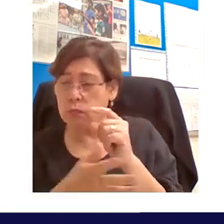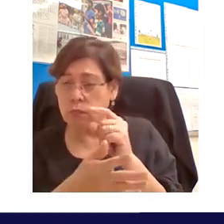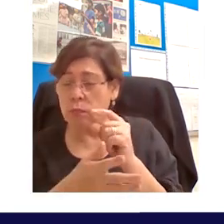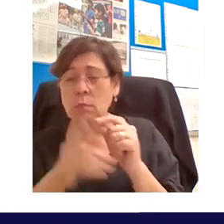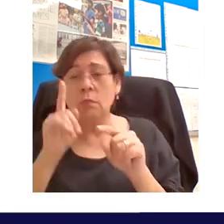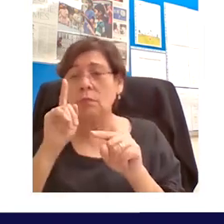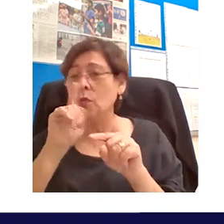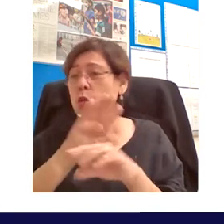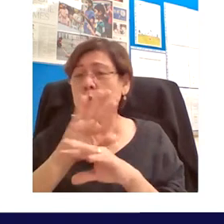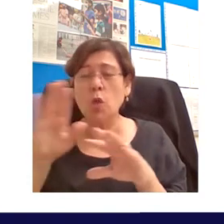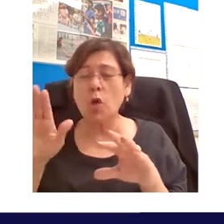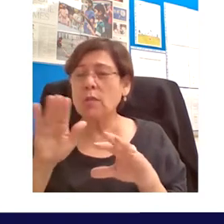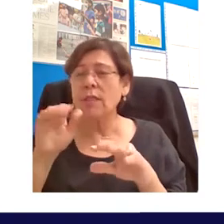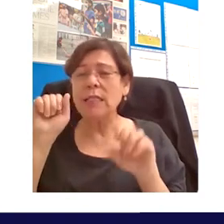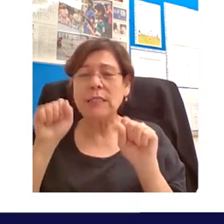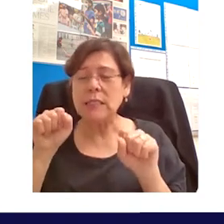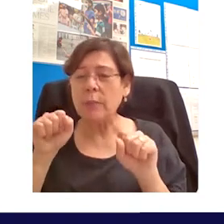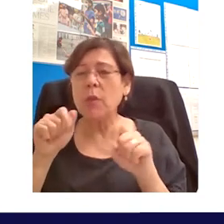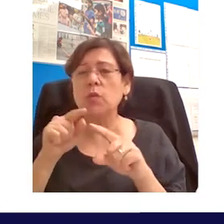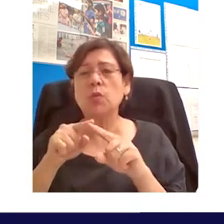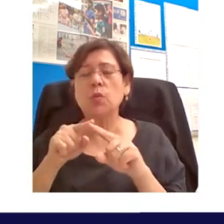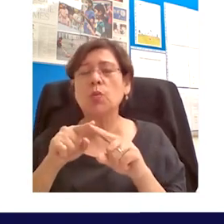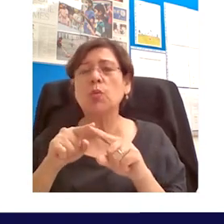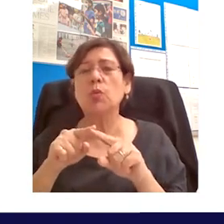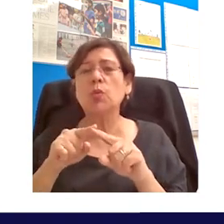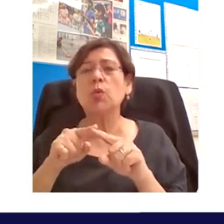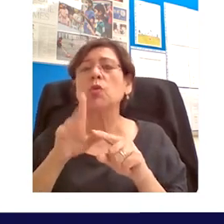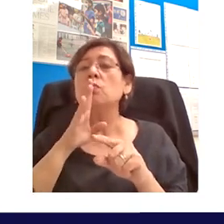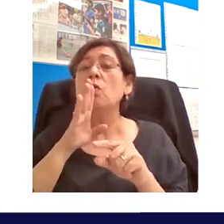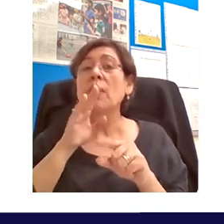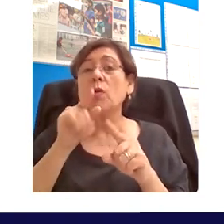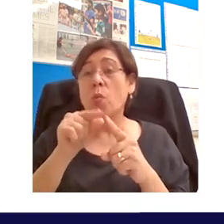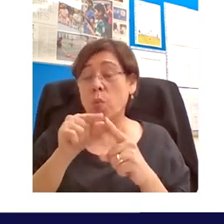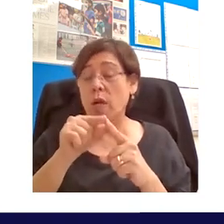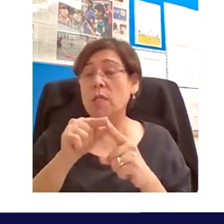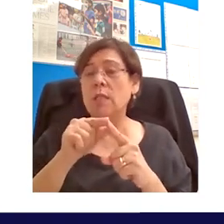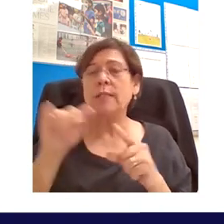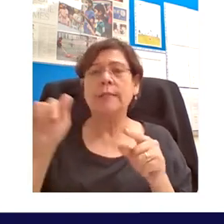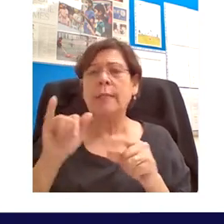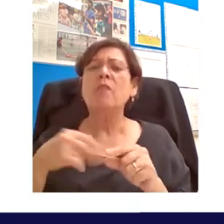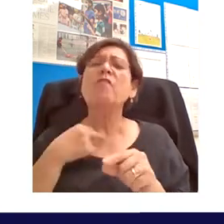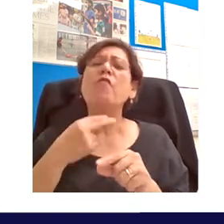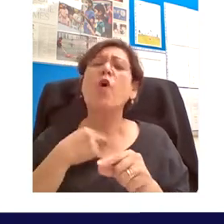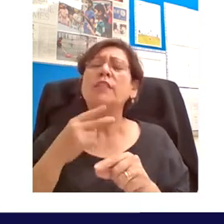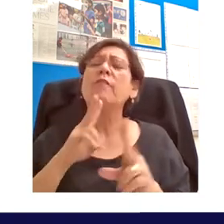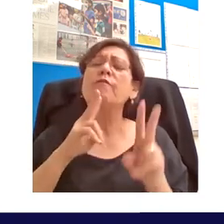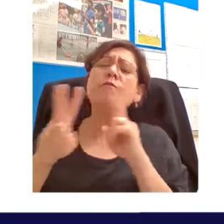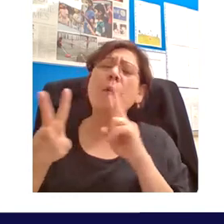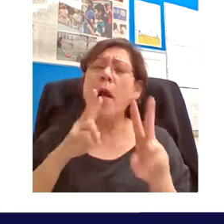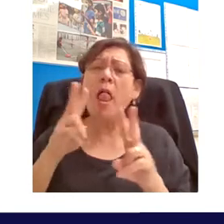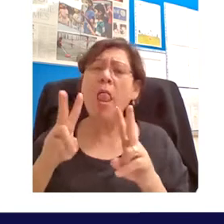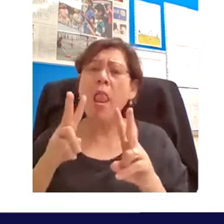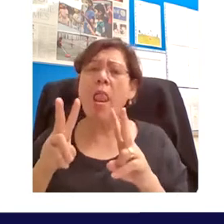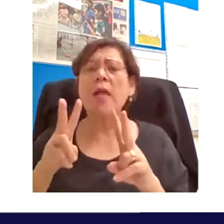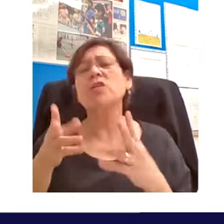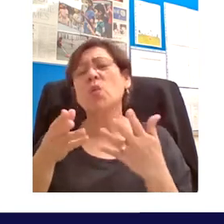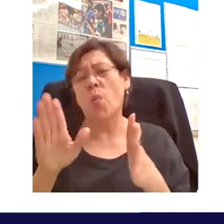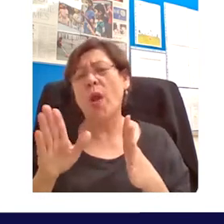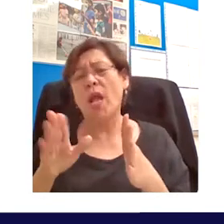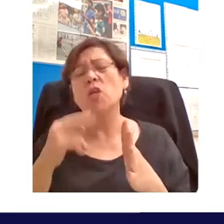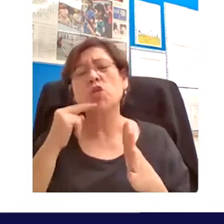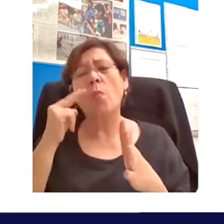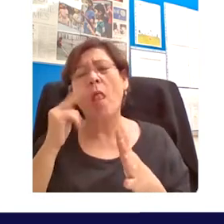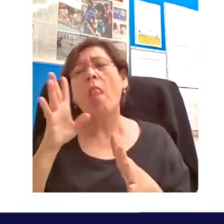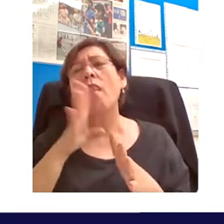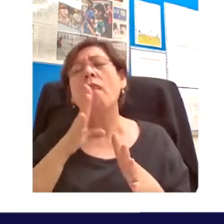this story and is the spoken word which is the primary medium of um academic communication over hundreds and